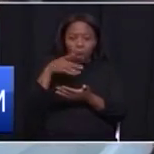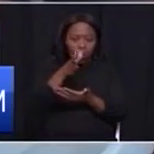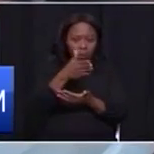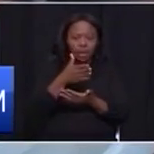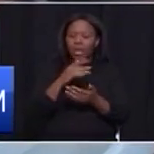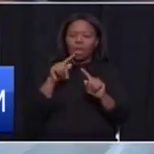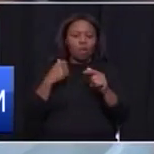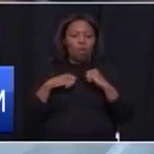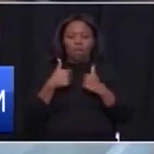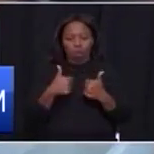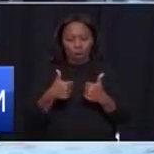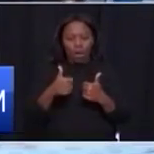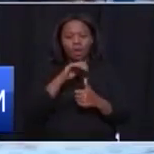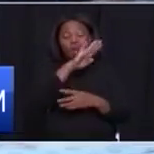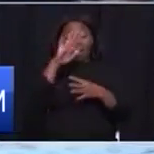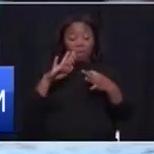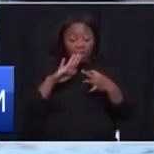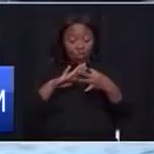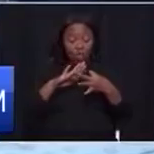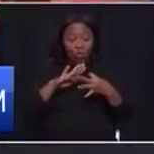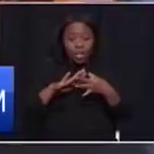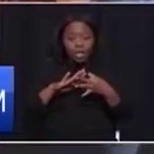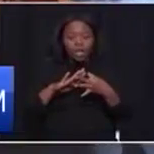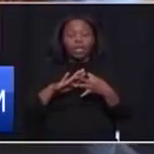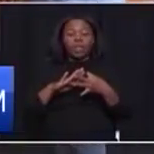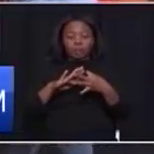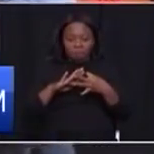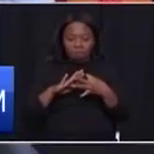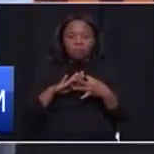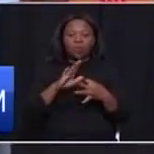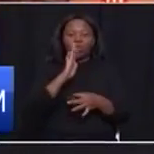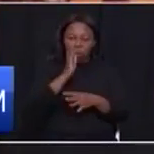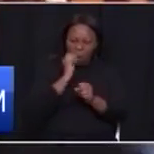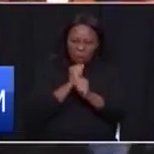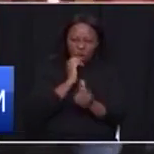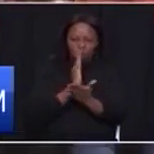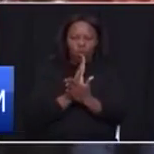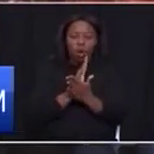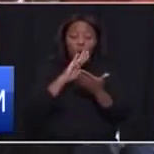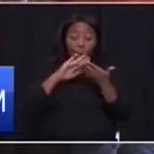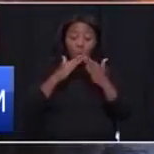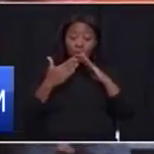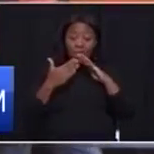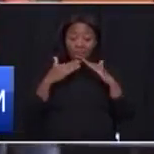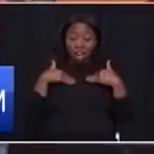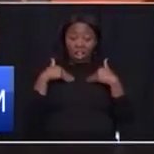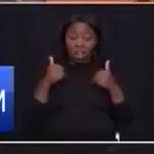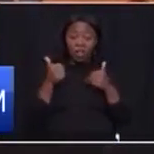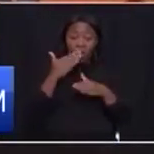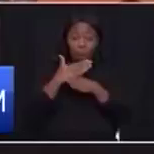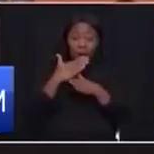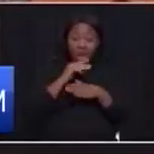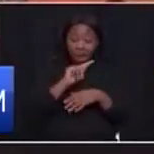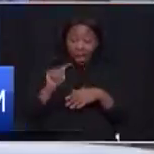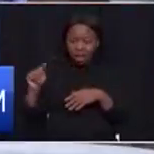thirdly, we will also ensure that the community health workers constitute the backbone